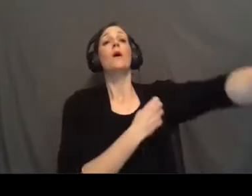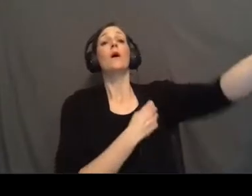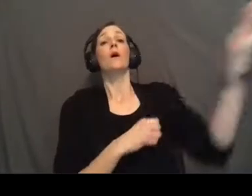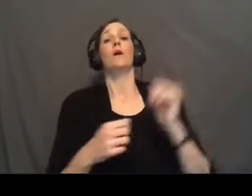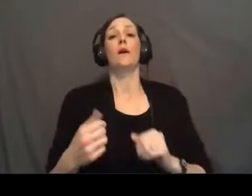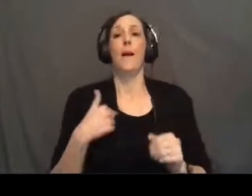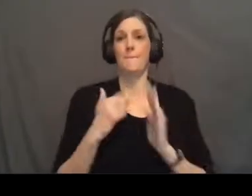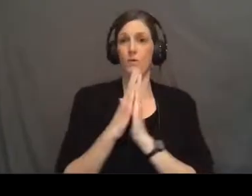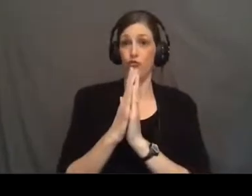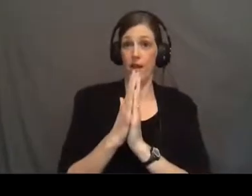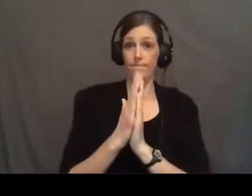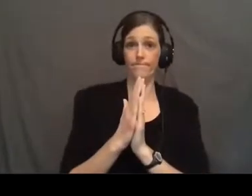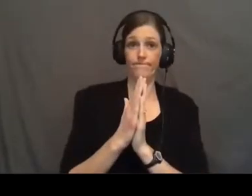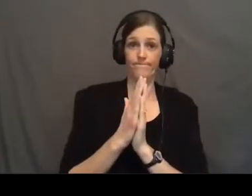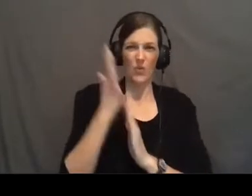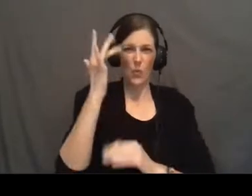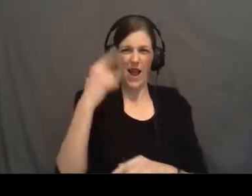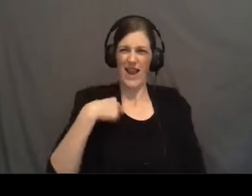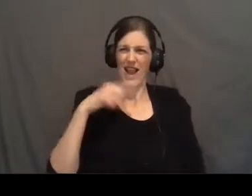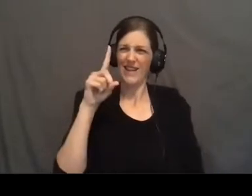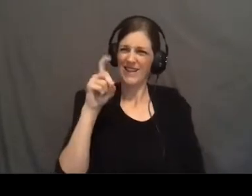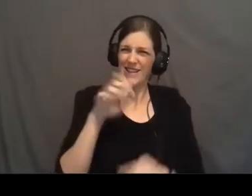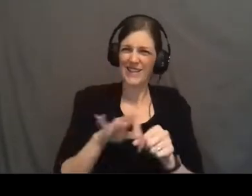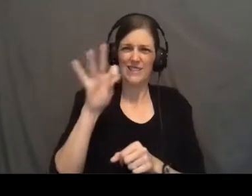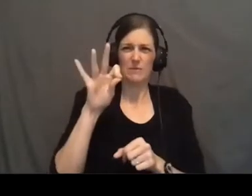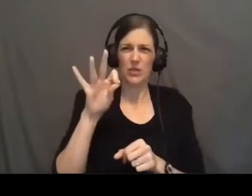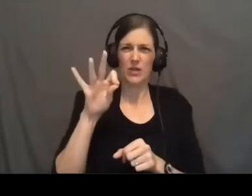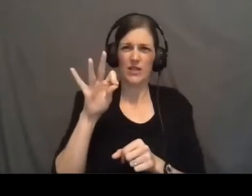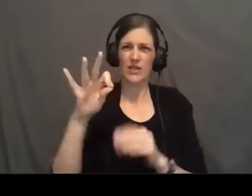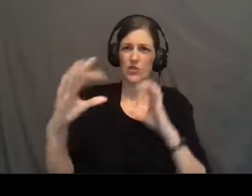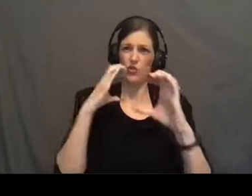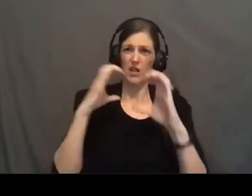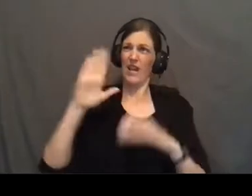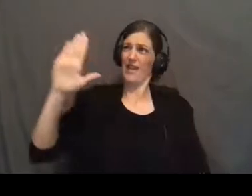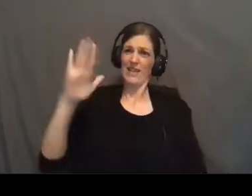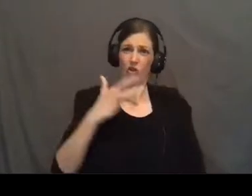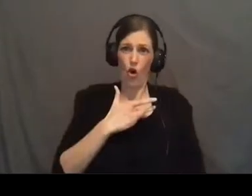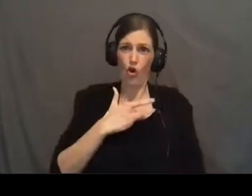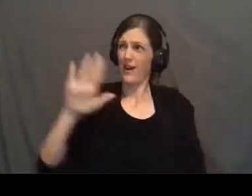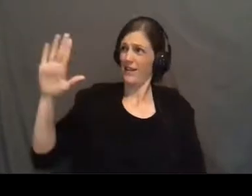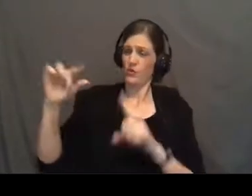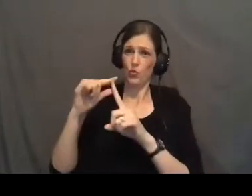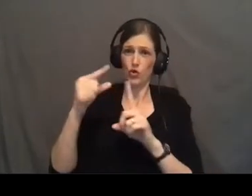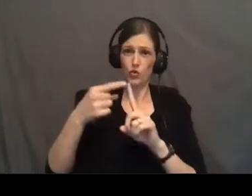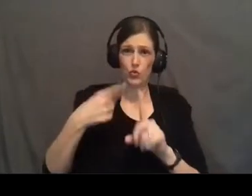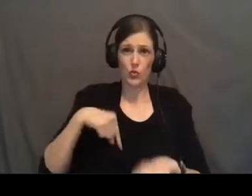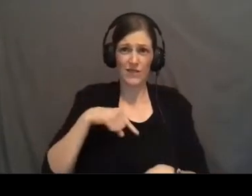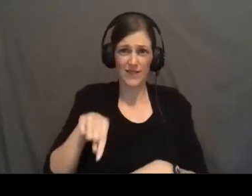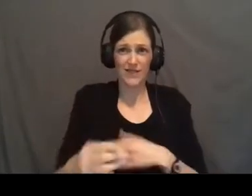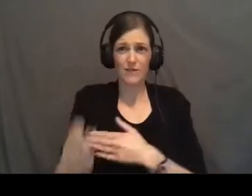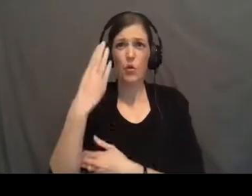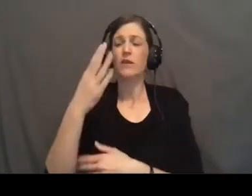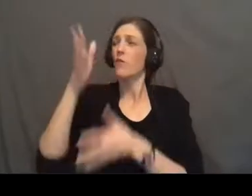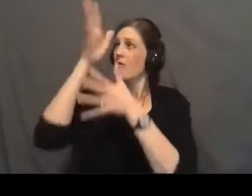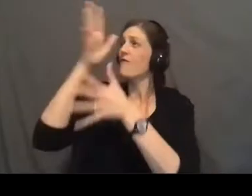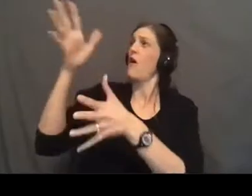I'm going to pray because I need the Spirit to communicate his heart and his word to us this morning. So